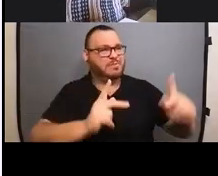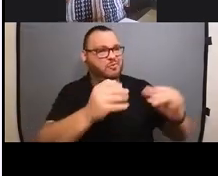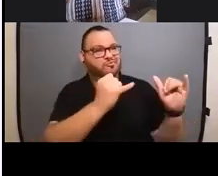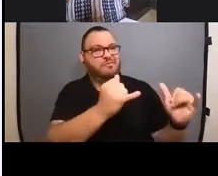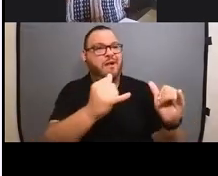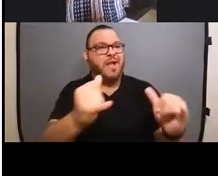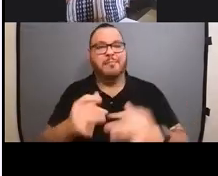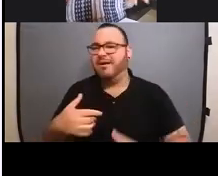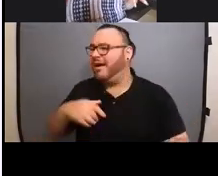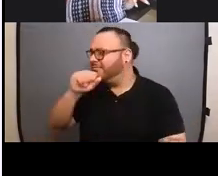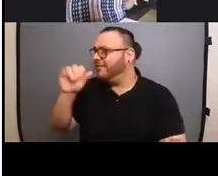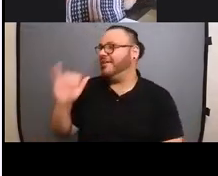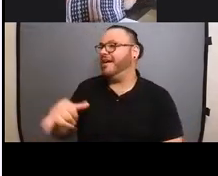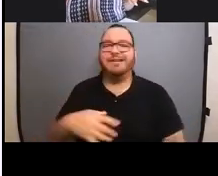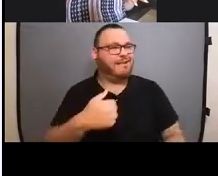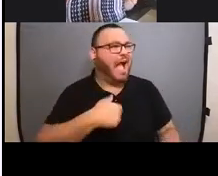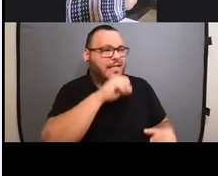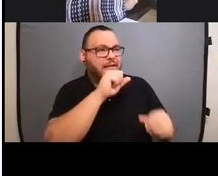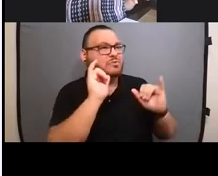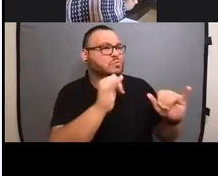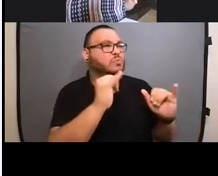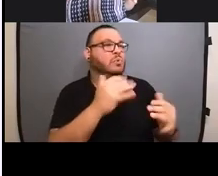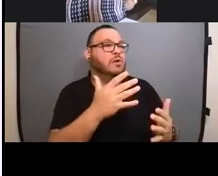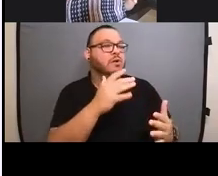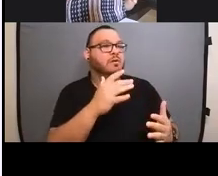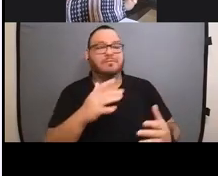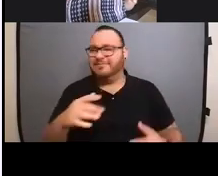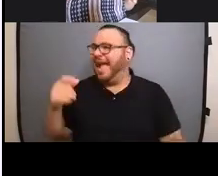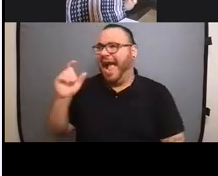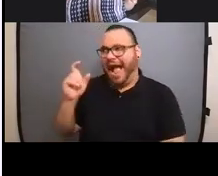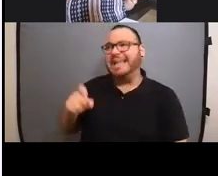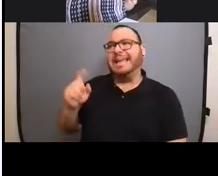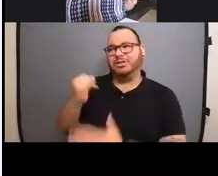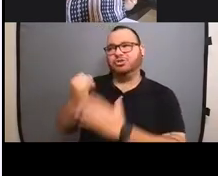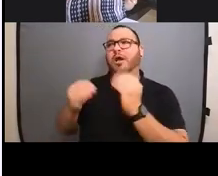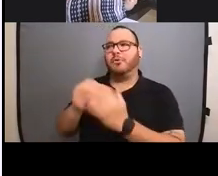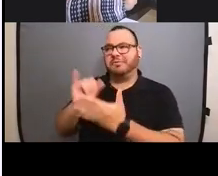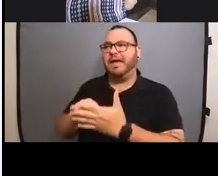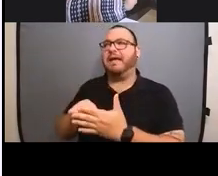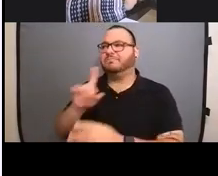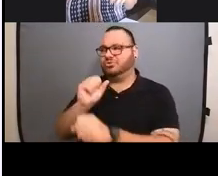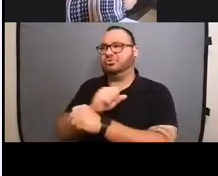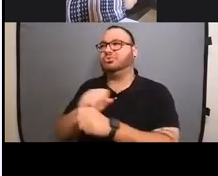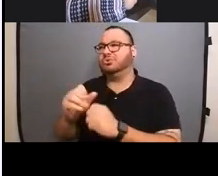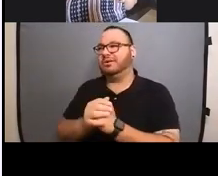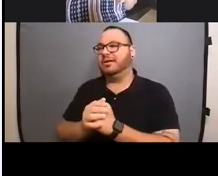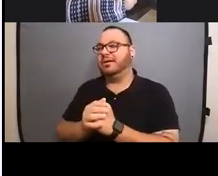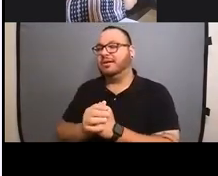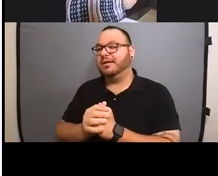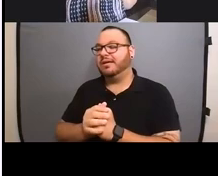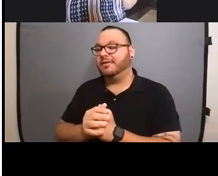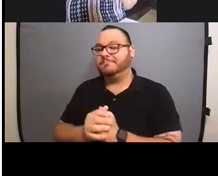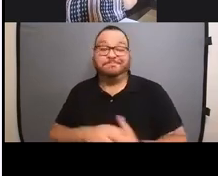I love it too. Like, and like you said, the, the, um, draw more of that. Definitely. Yeah. Well, you know,